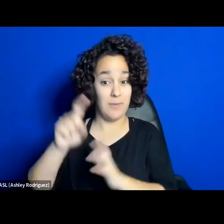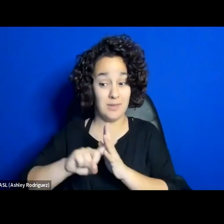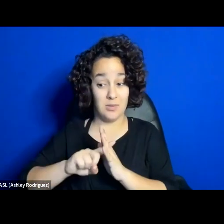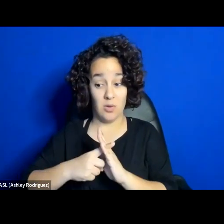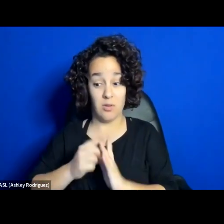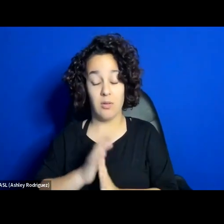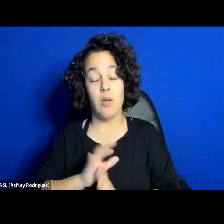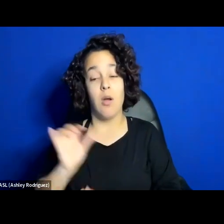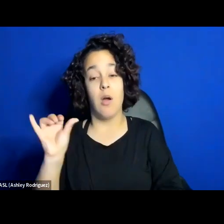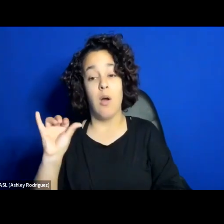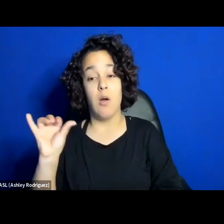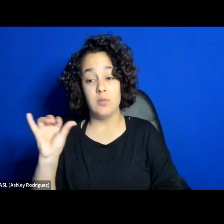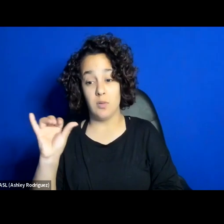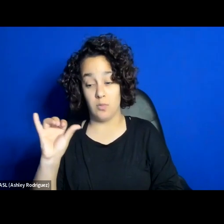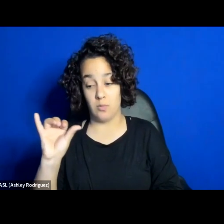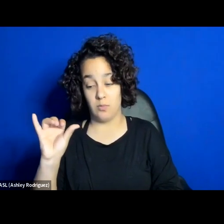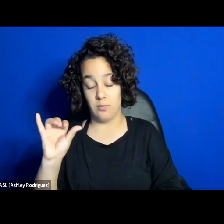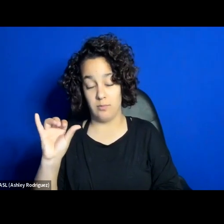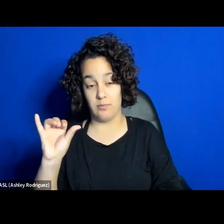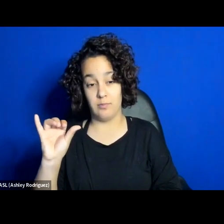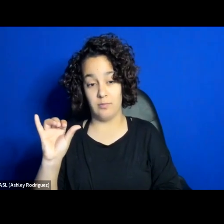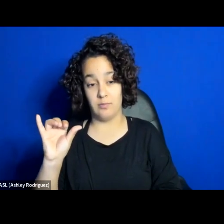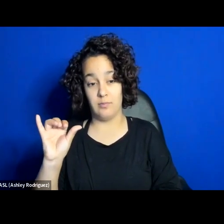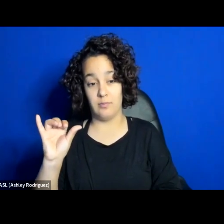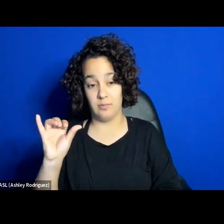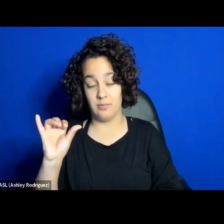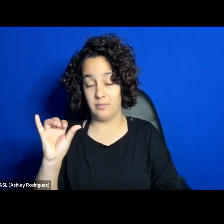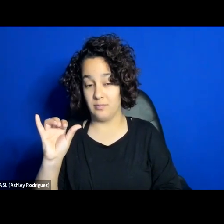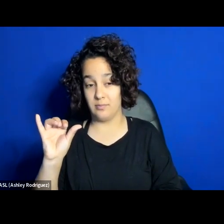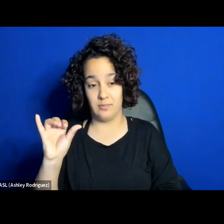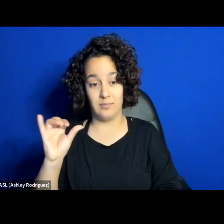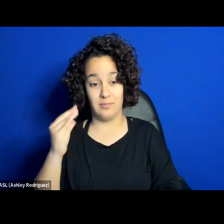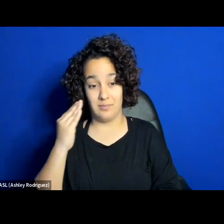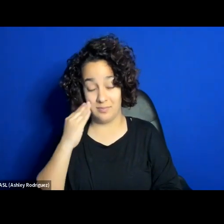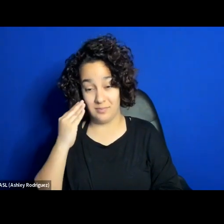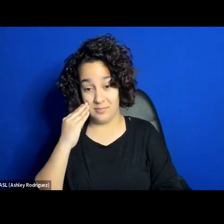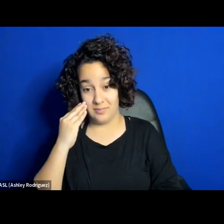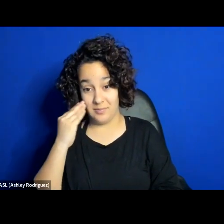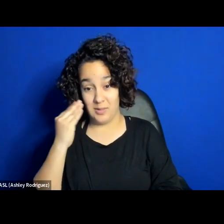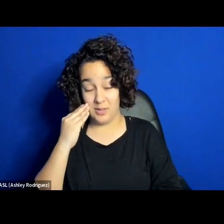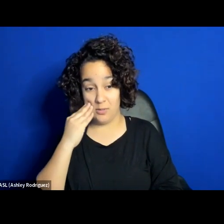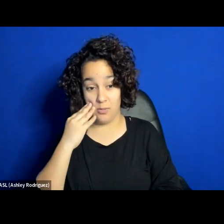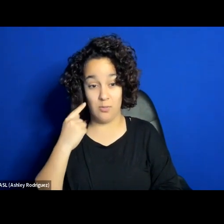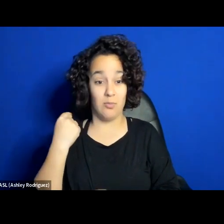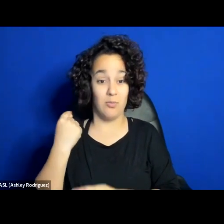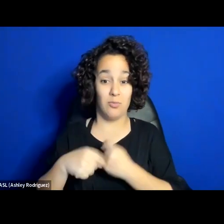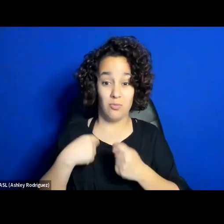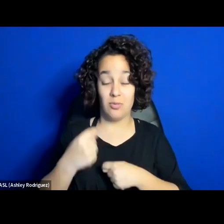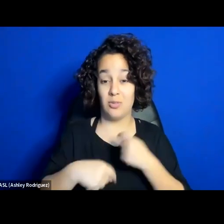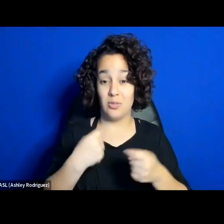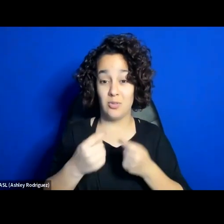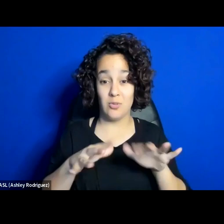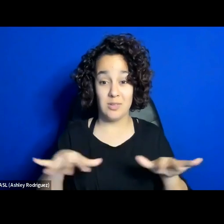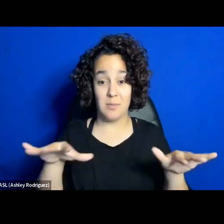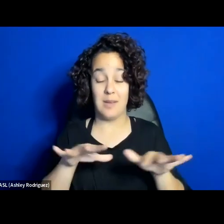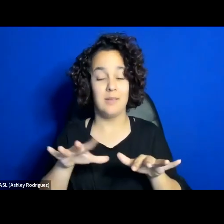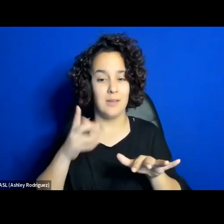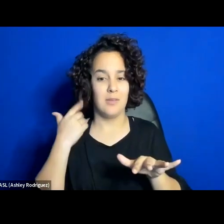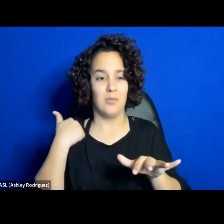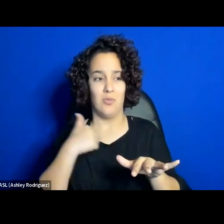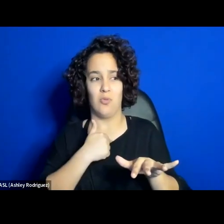Azad has been defying all these, you know, conventional spaces in her forum performances, you know,